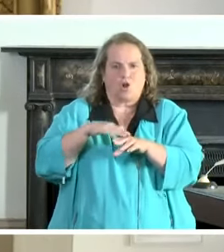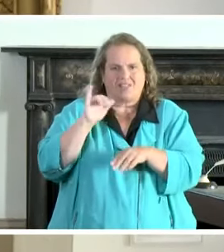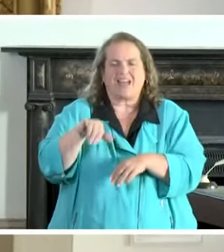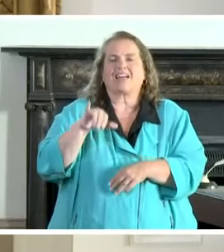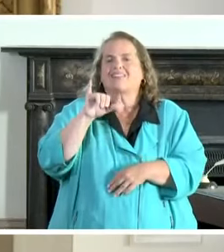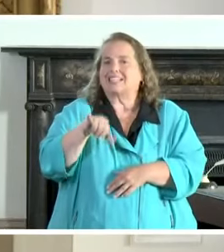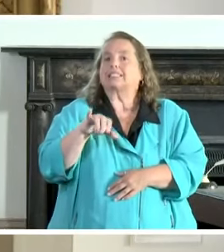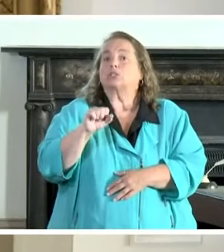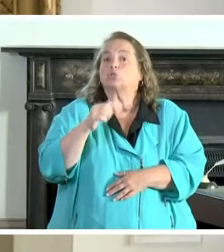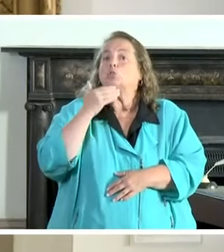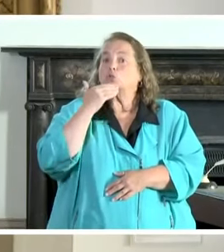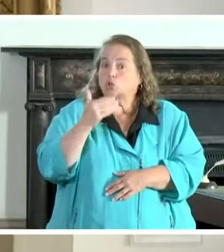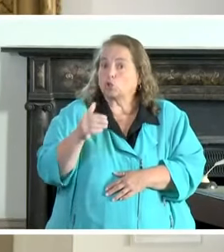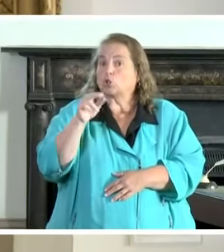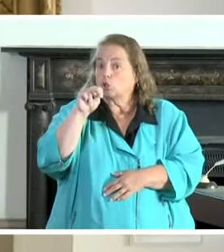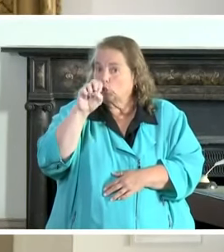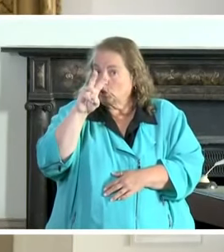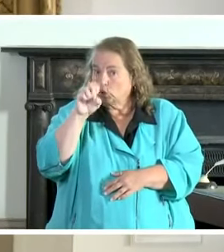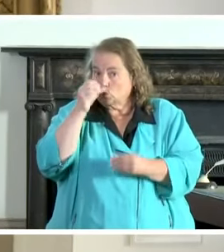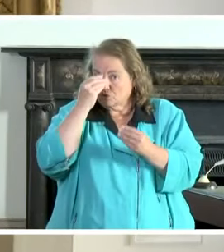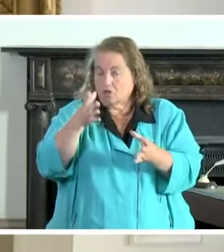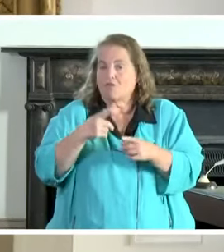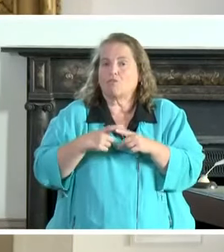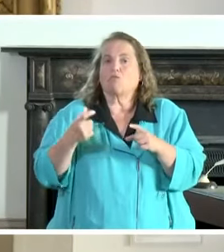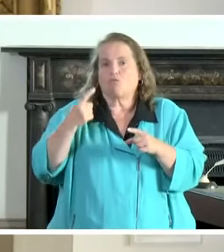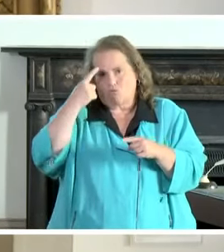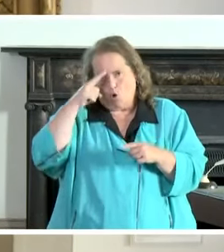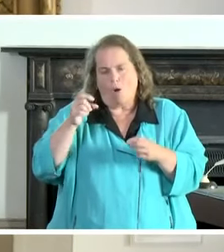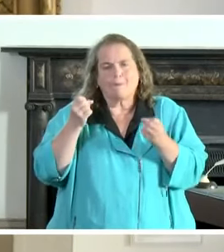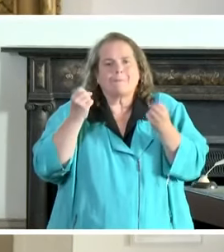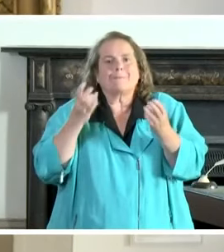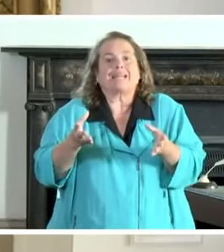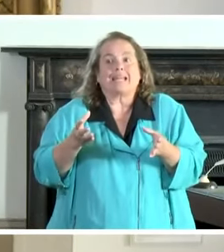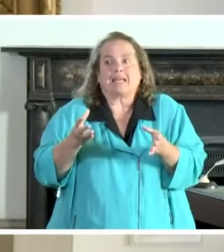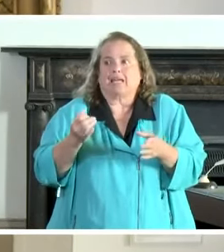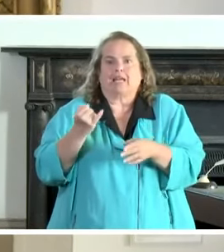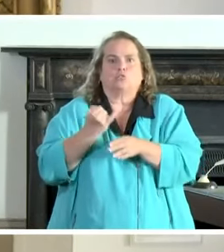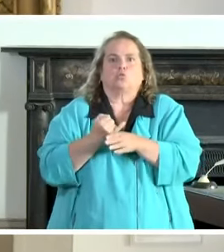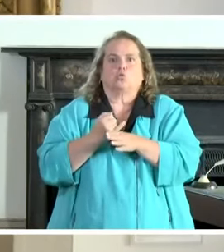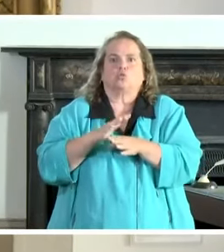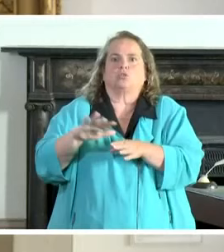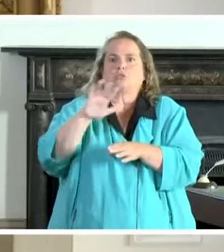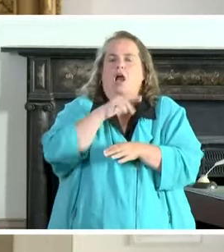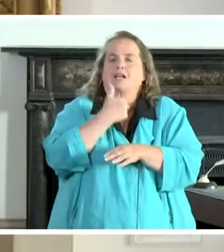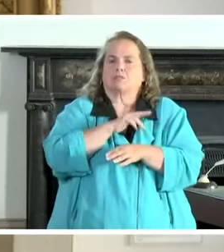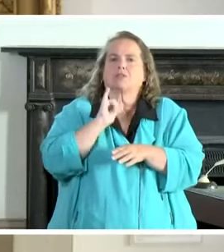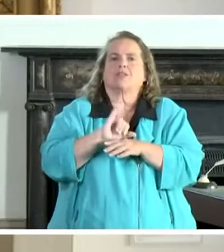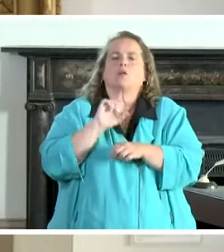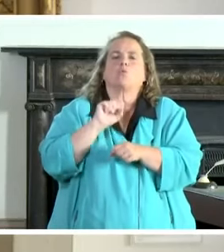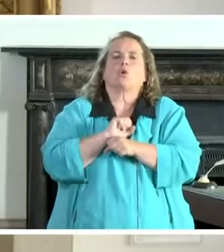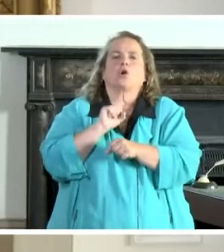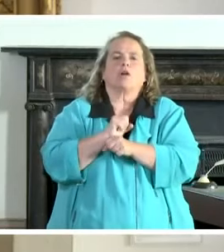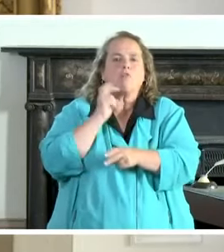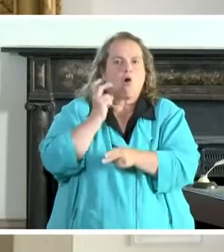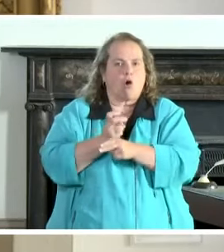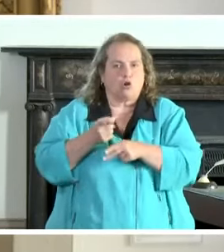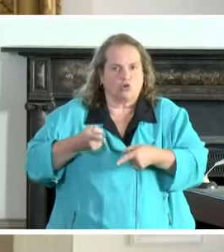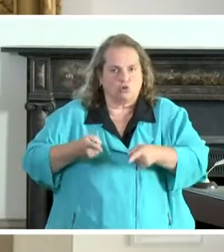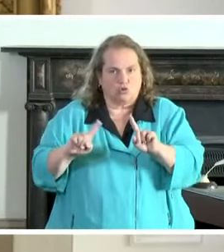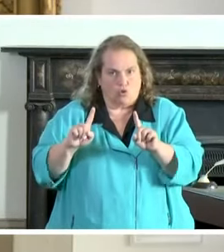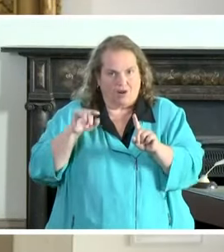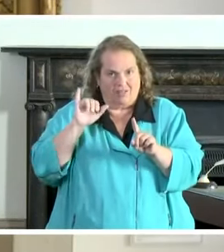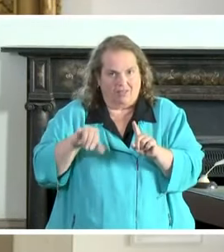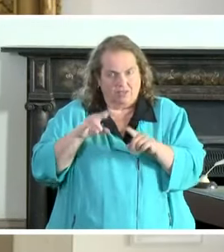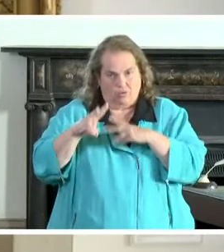for a bunch of institutions that have been working really hard within uh during this this pandemic